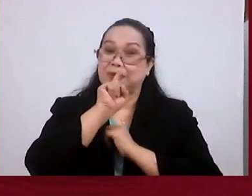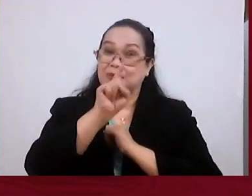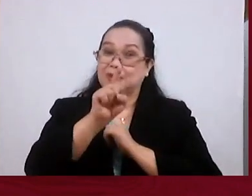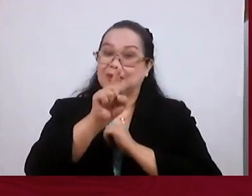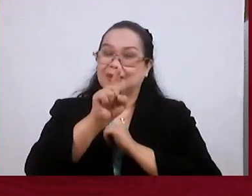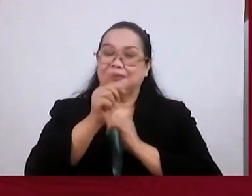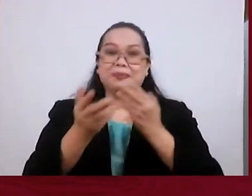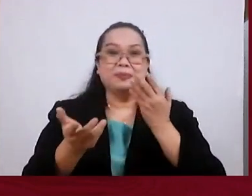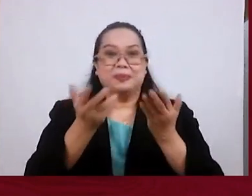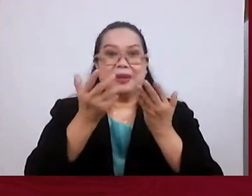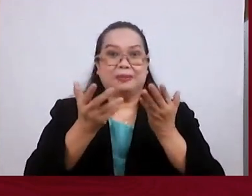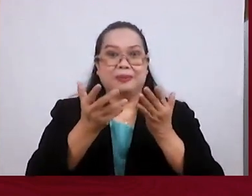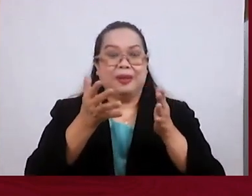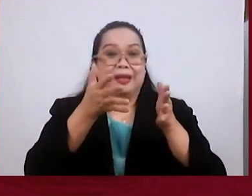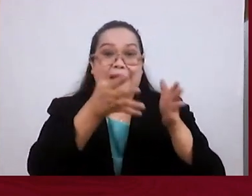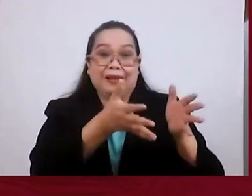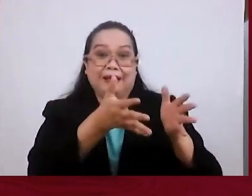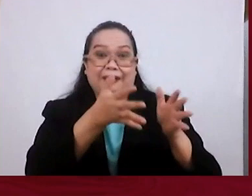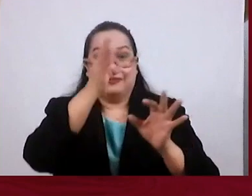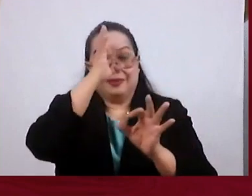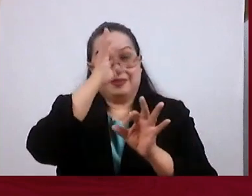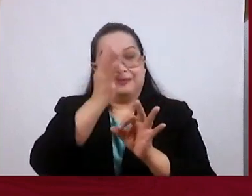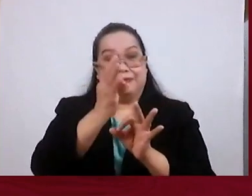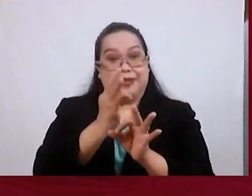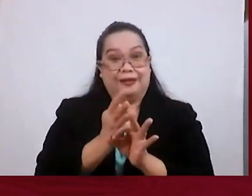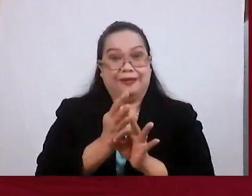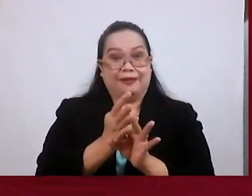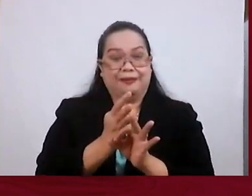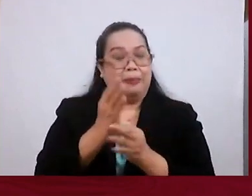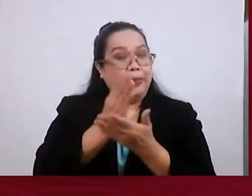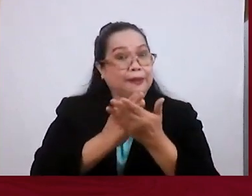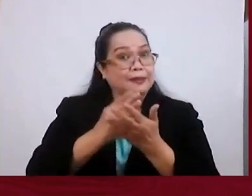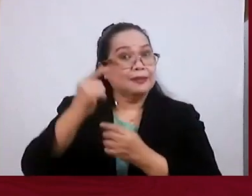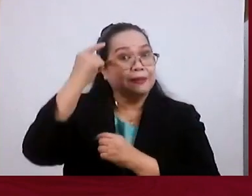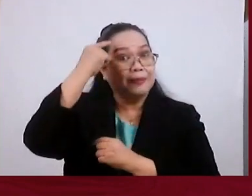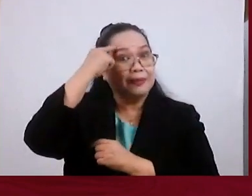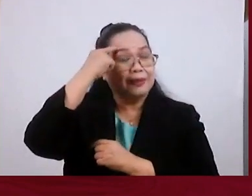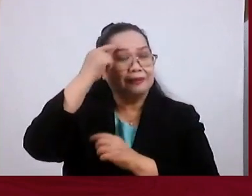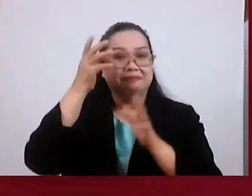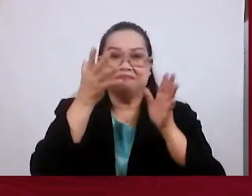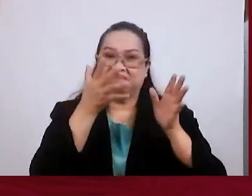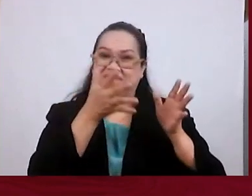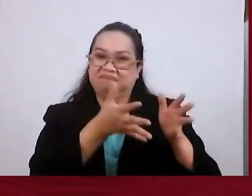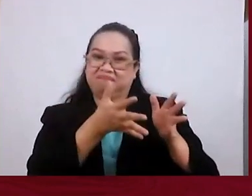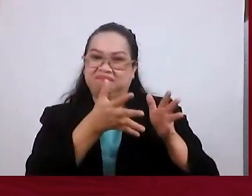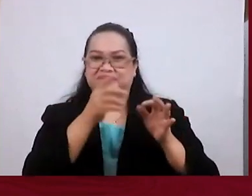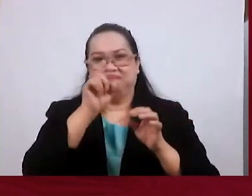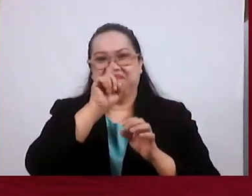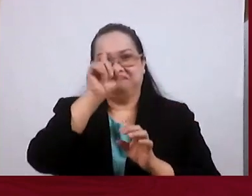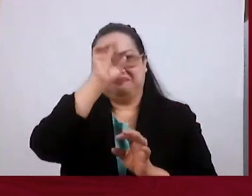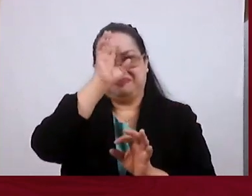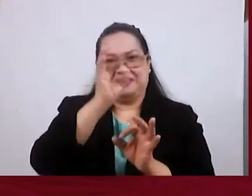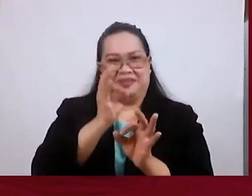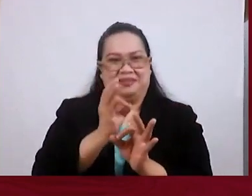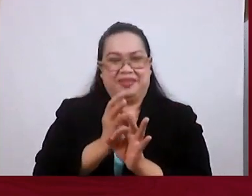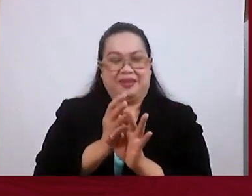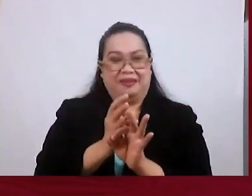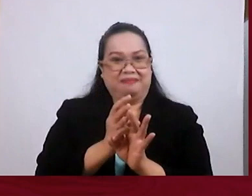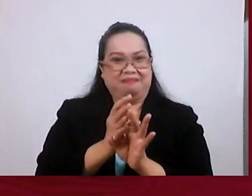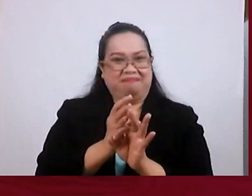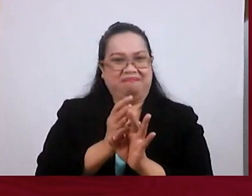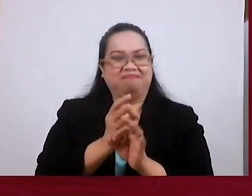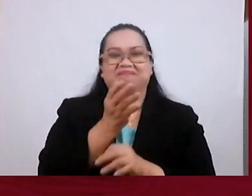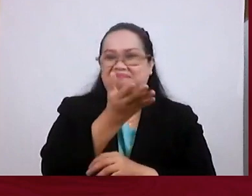Some have left the faith. Some were thinking of leaving the faith. And beloved,